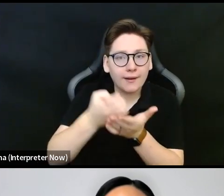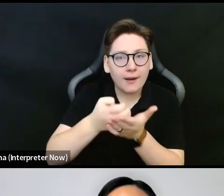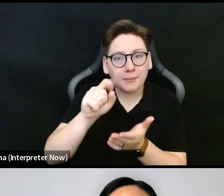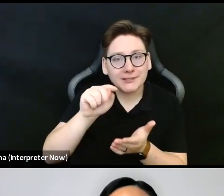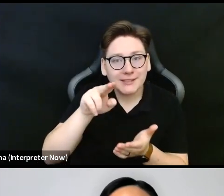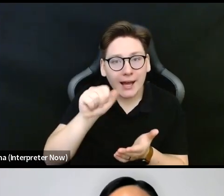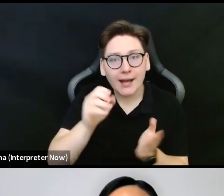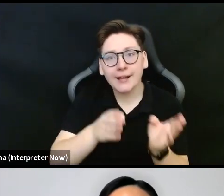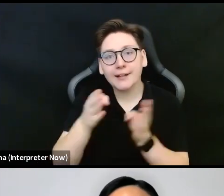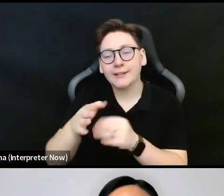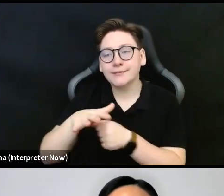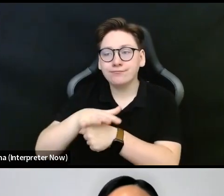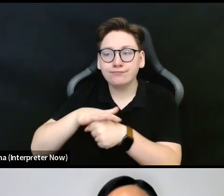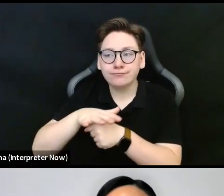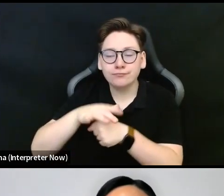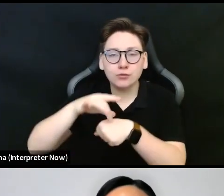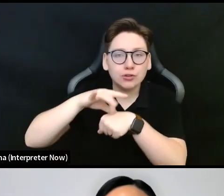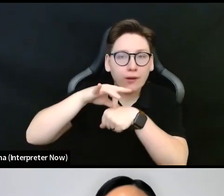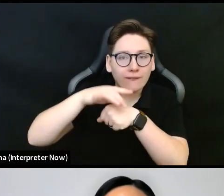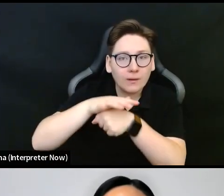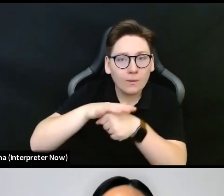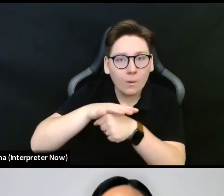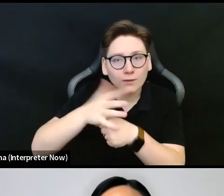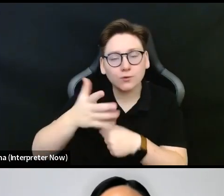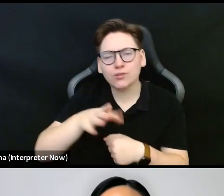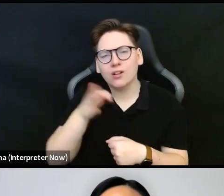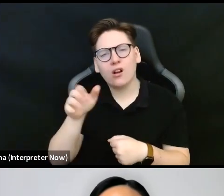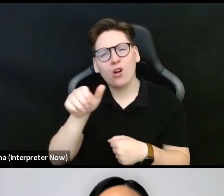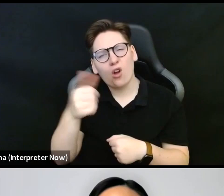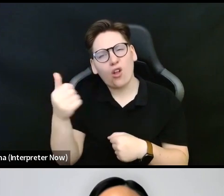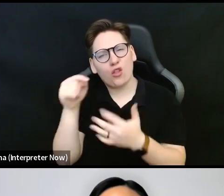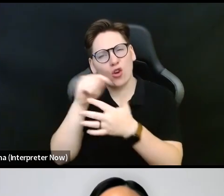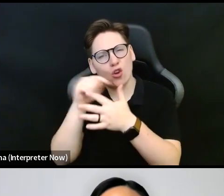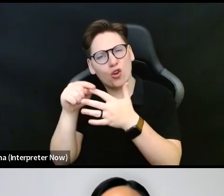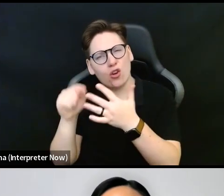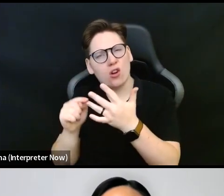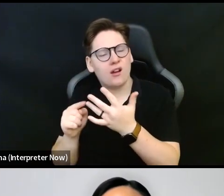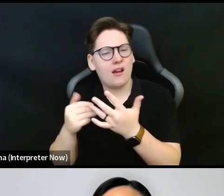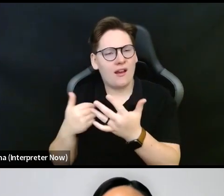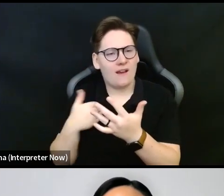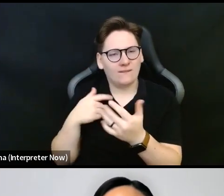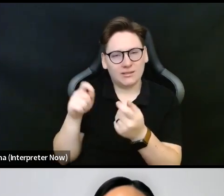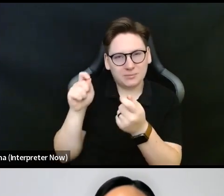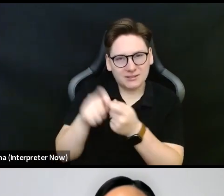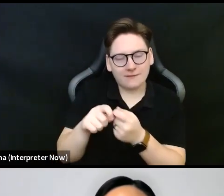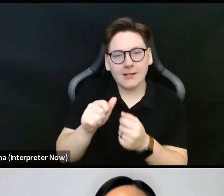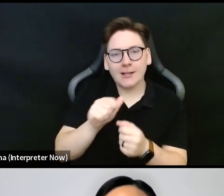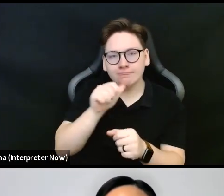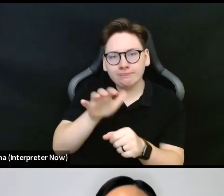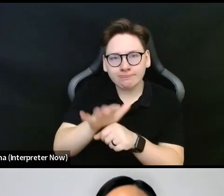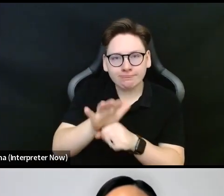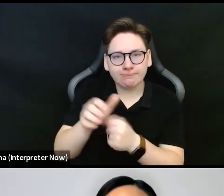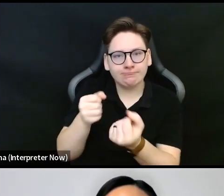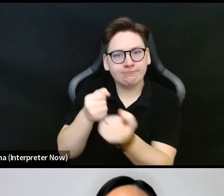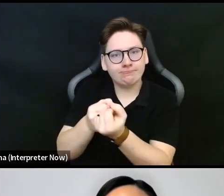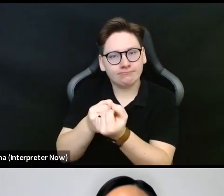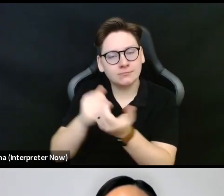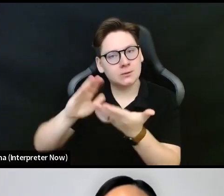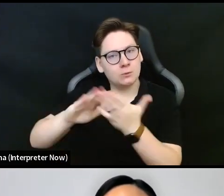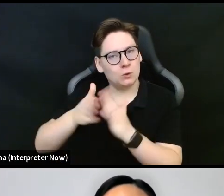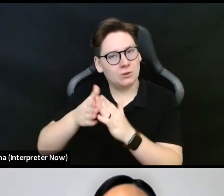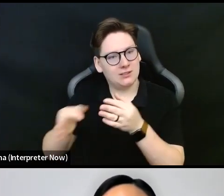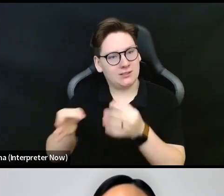location. There are other, you know, of the specific underserved communities definition. Given